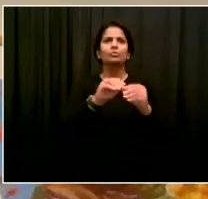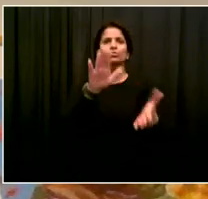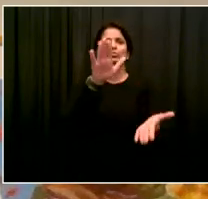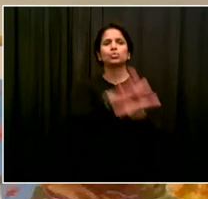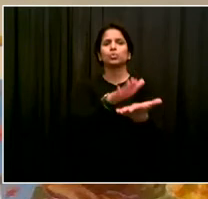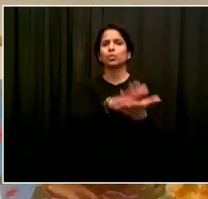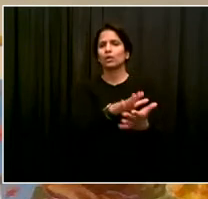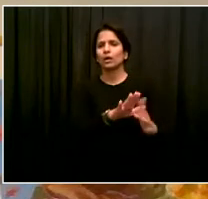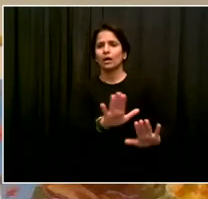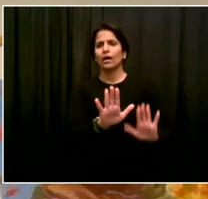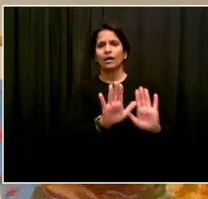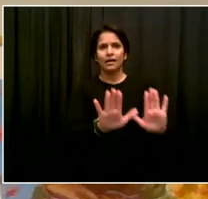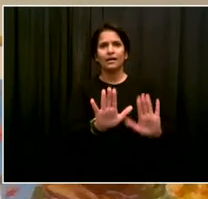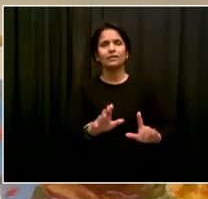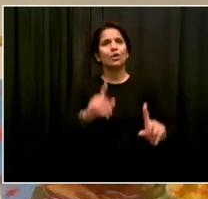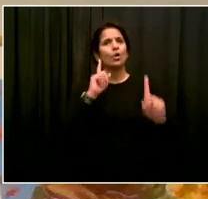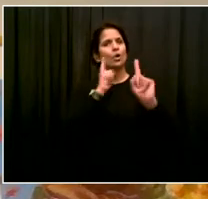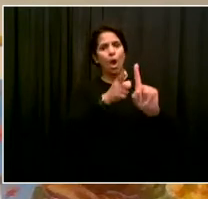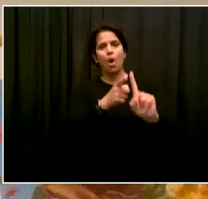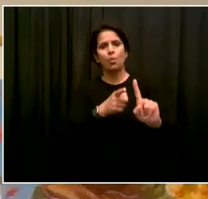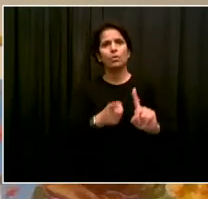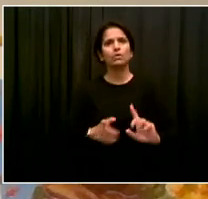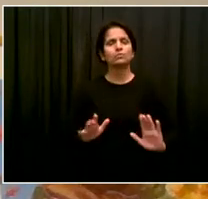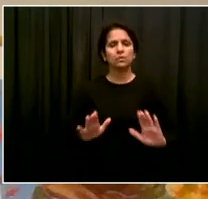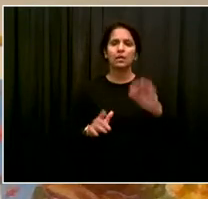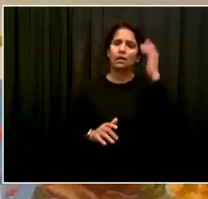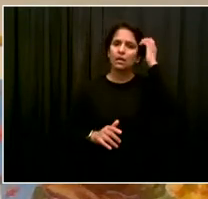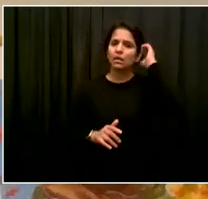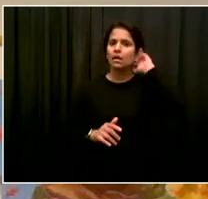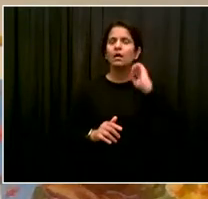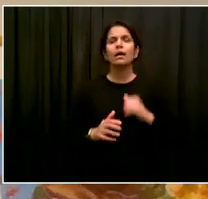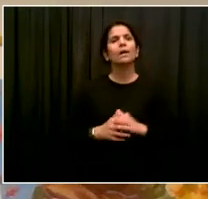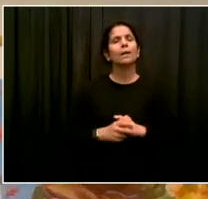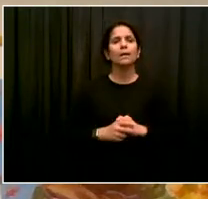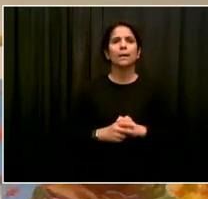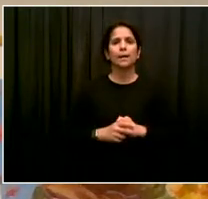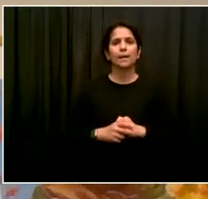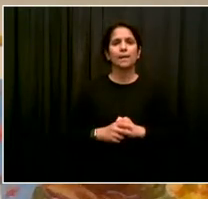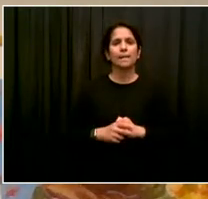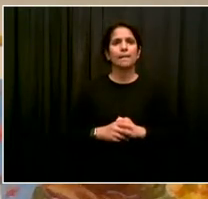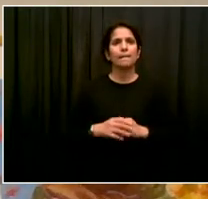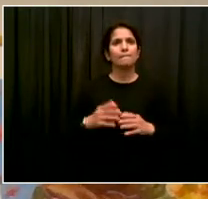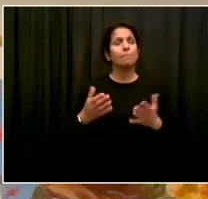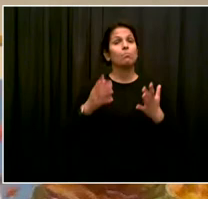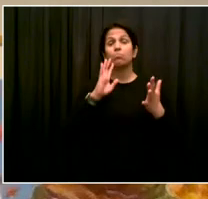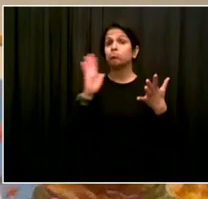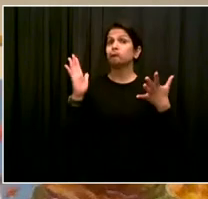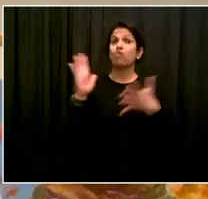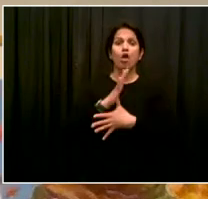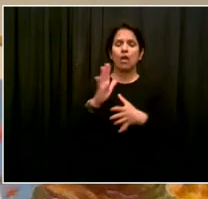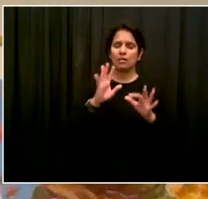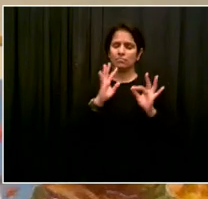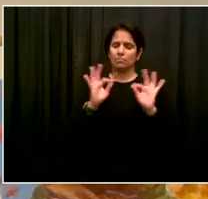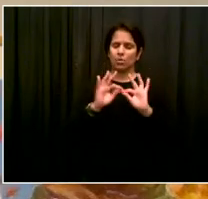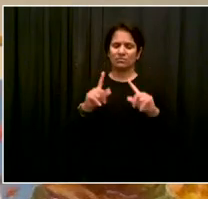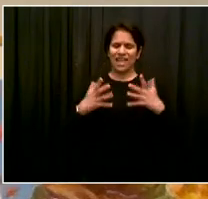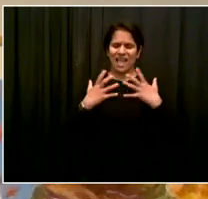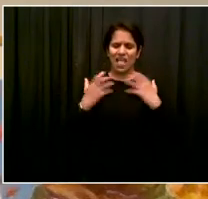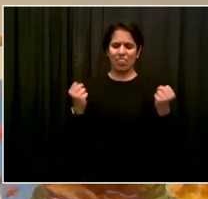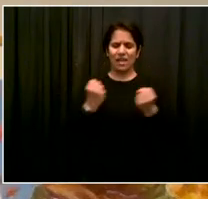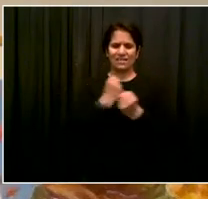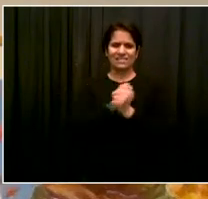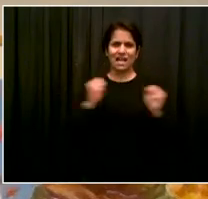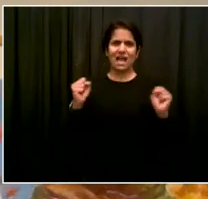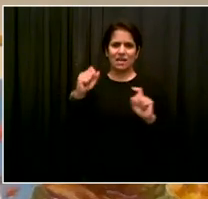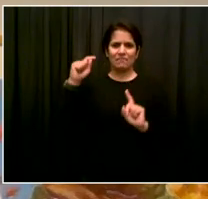But again, we're always going to ground ourselves and put in health and safety first. We've made a lot of progress, got a lot of vaccines in arms.